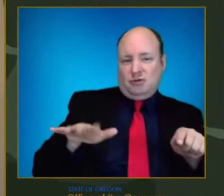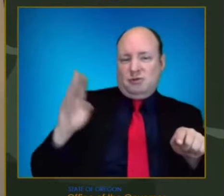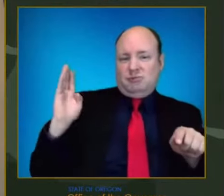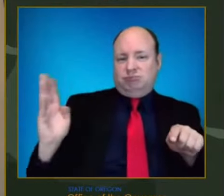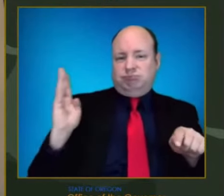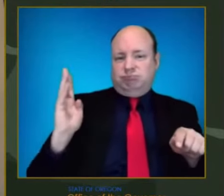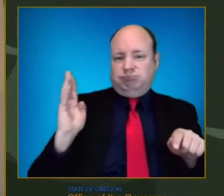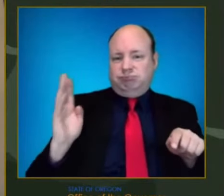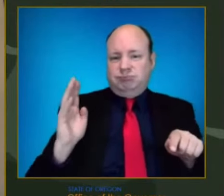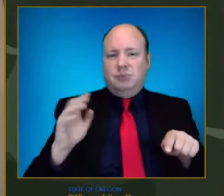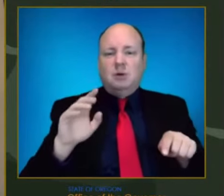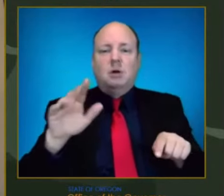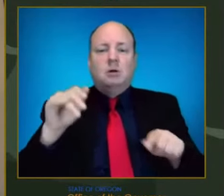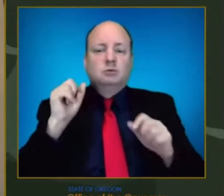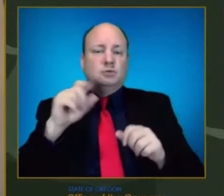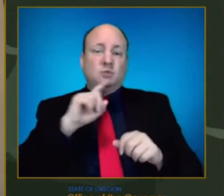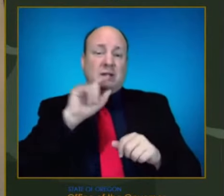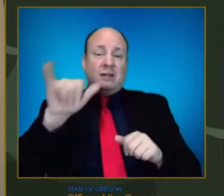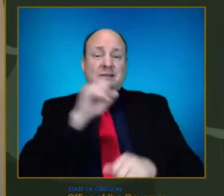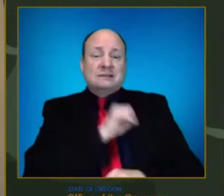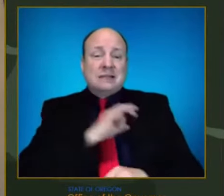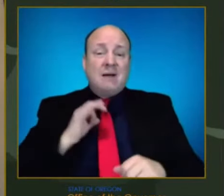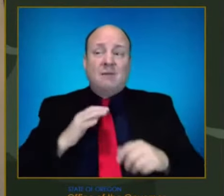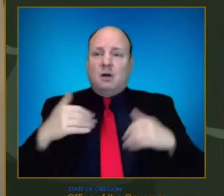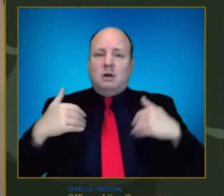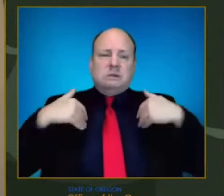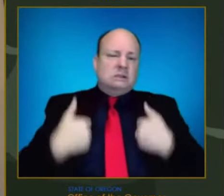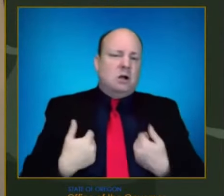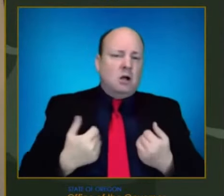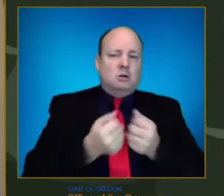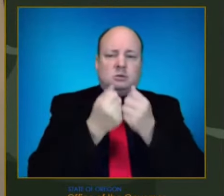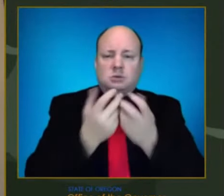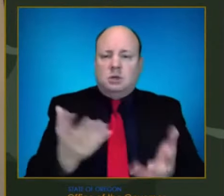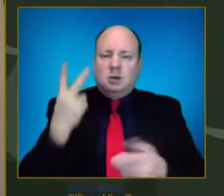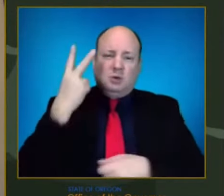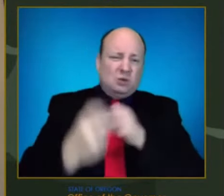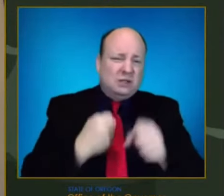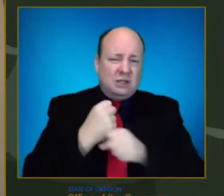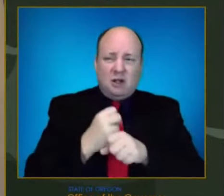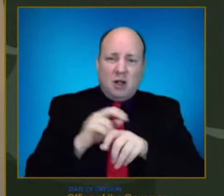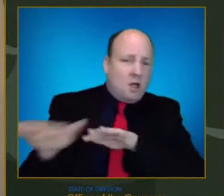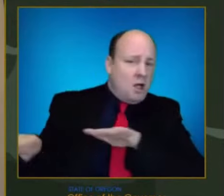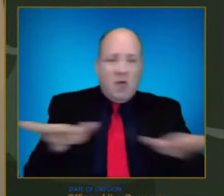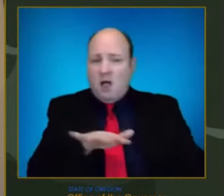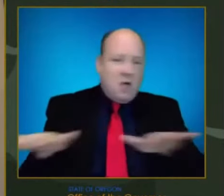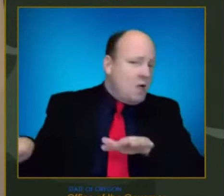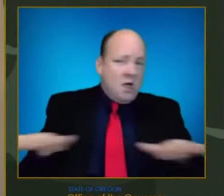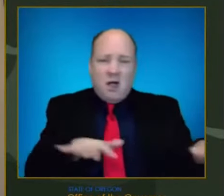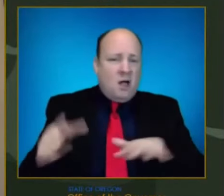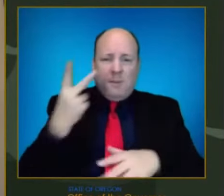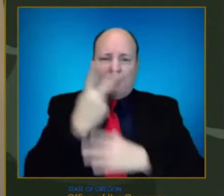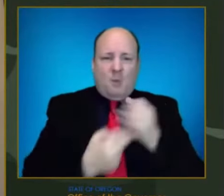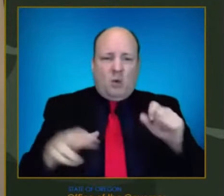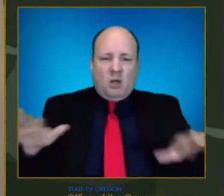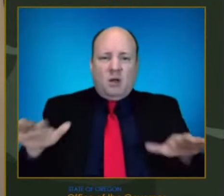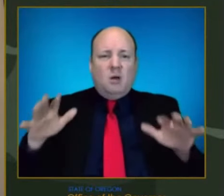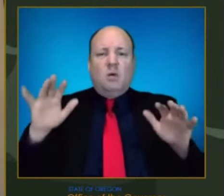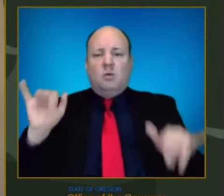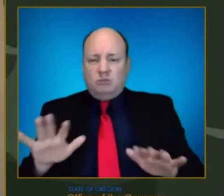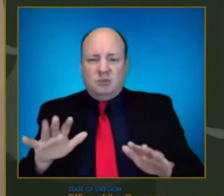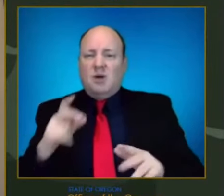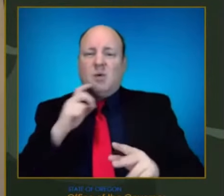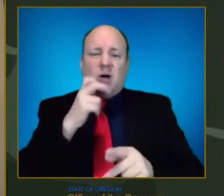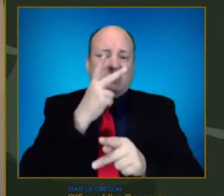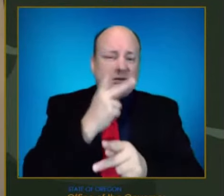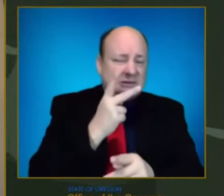exhausted. They're tired. They've been at this for two years. And we need to get the numbers down so they can continue that quality care for everyone with